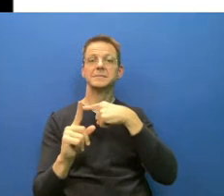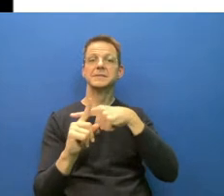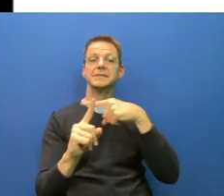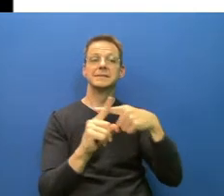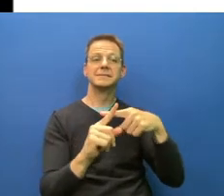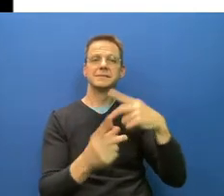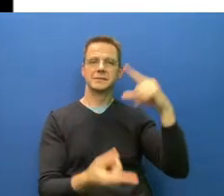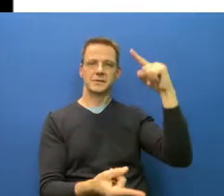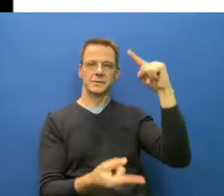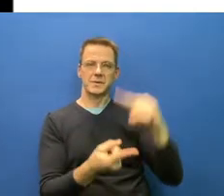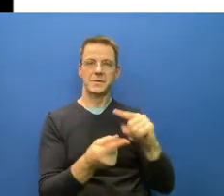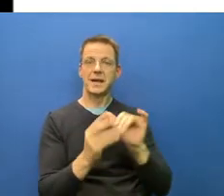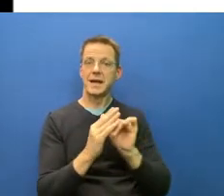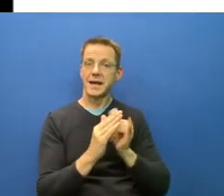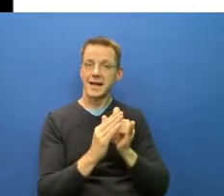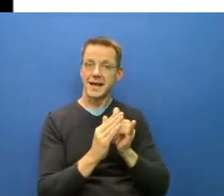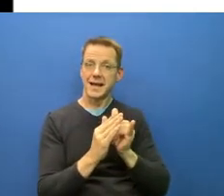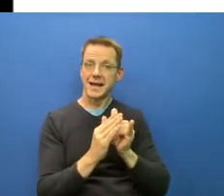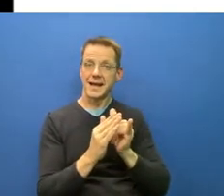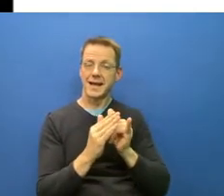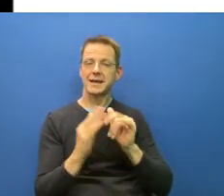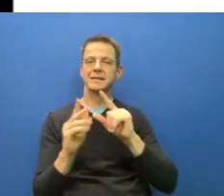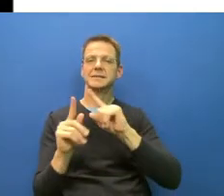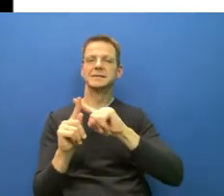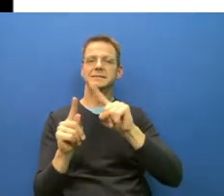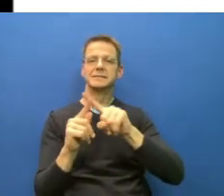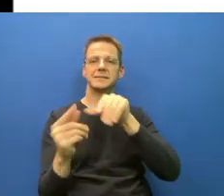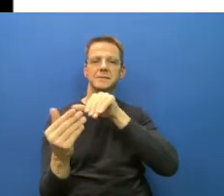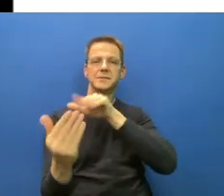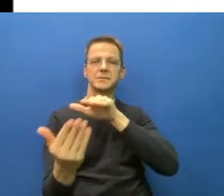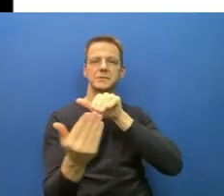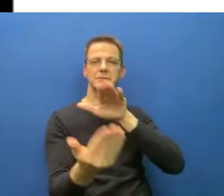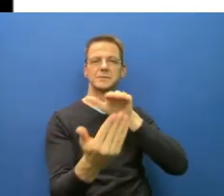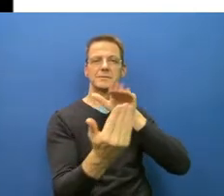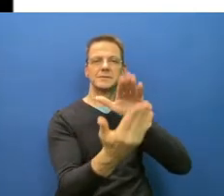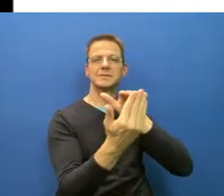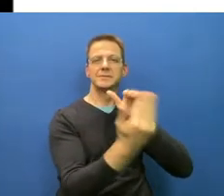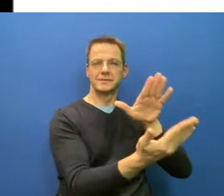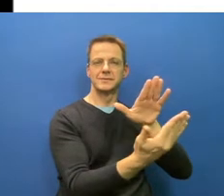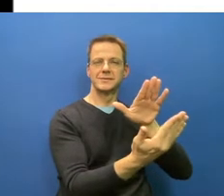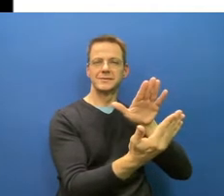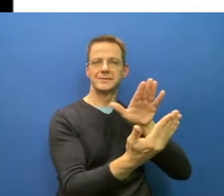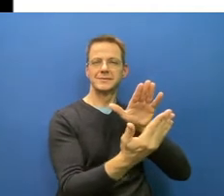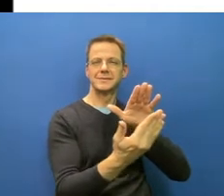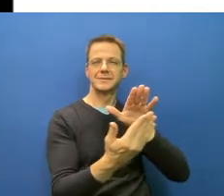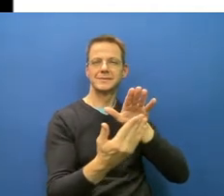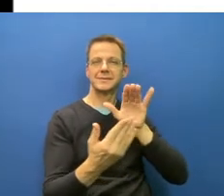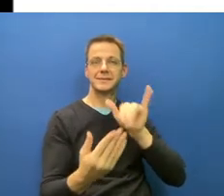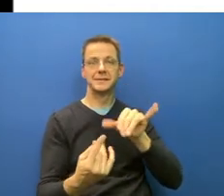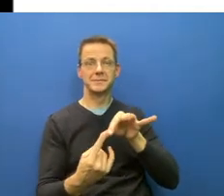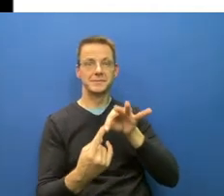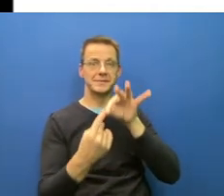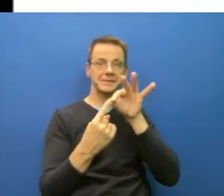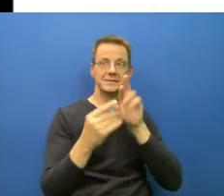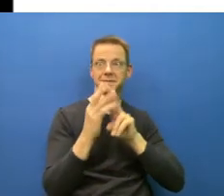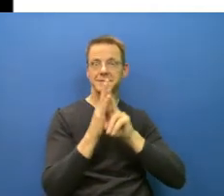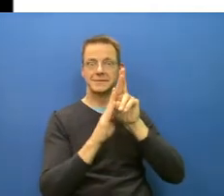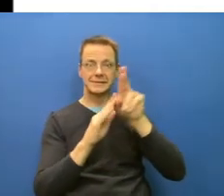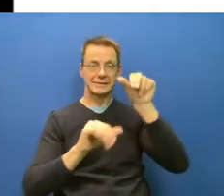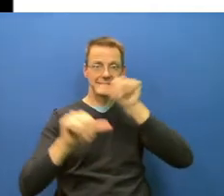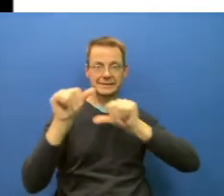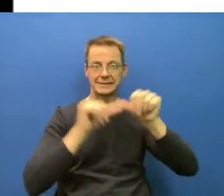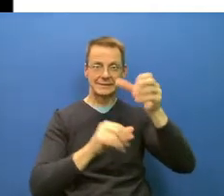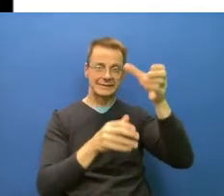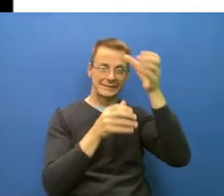of things that works really well in jurisdictions that are committed to really putting it through. Ontario's latest examples, New York,